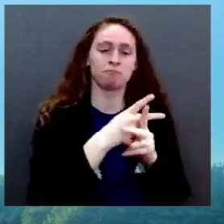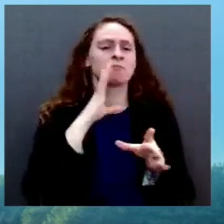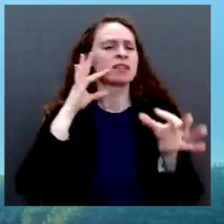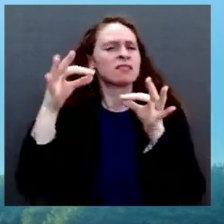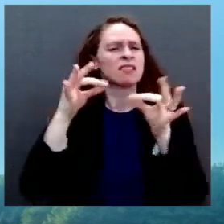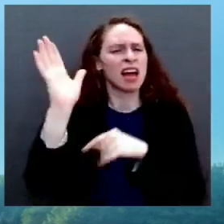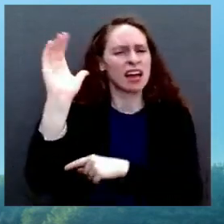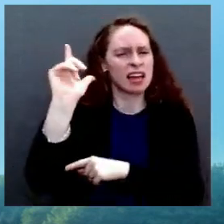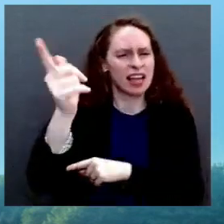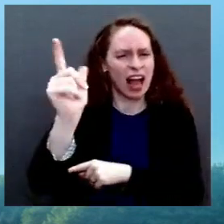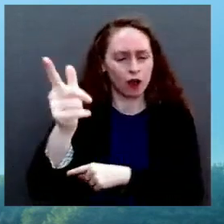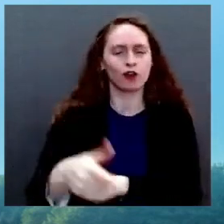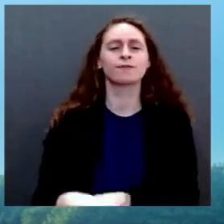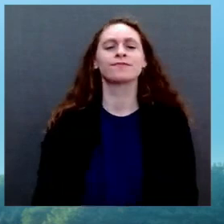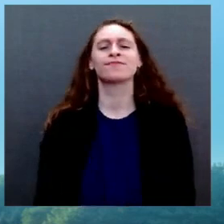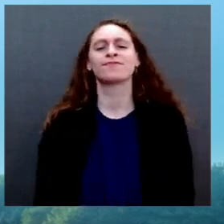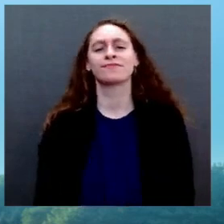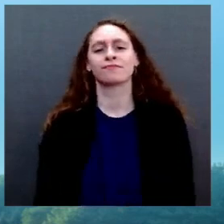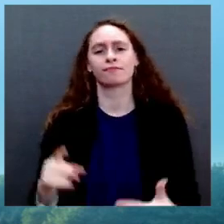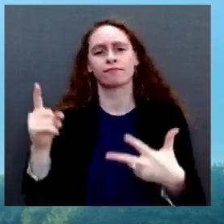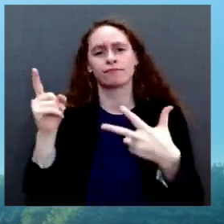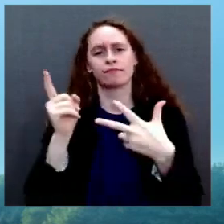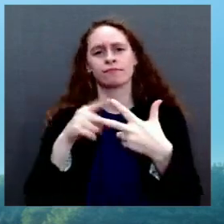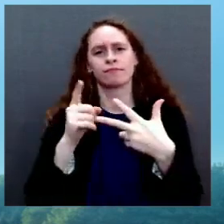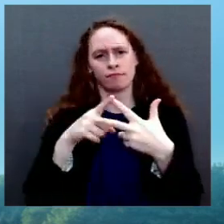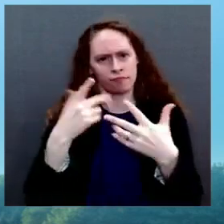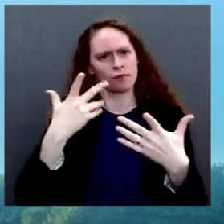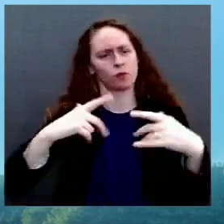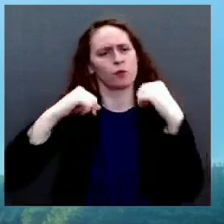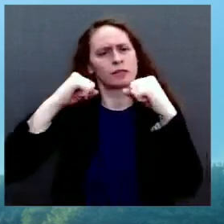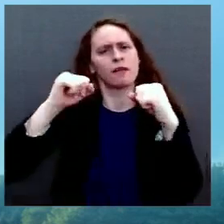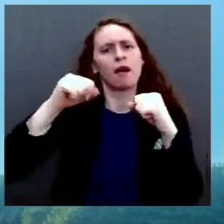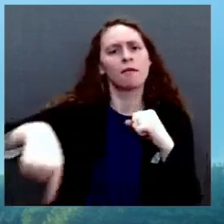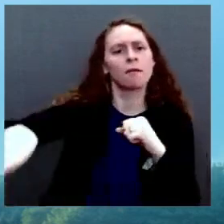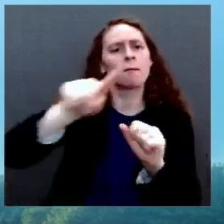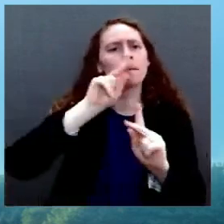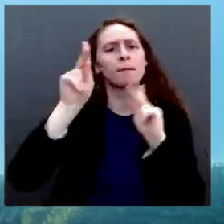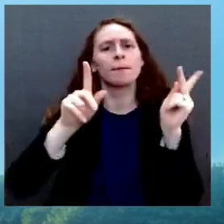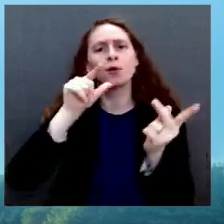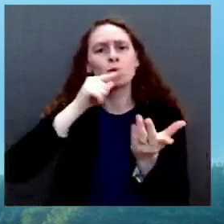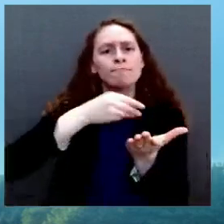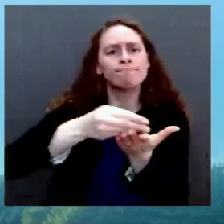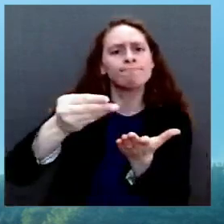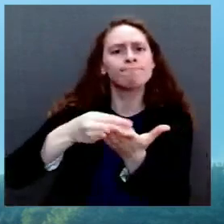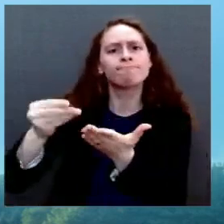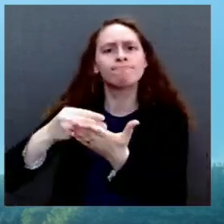lowering kitchen table costs, including with my Build Back Better plan. But today, we're here to talk